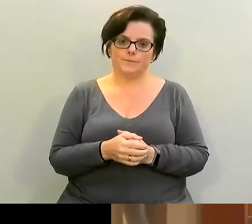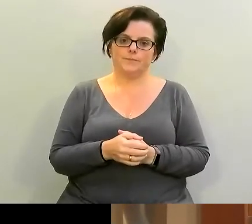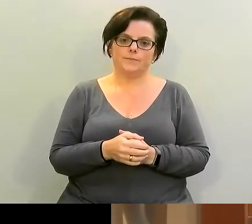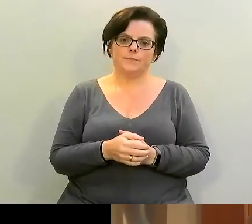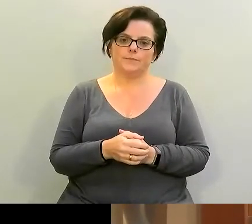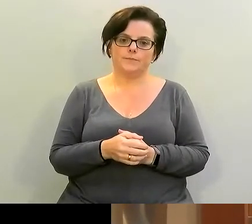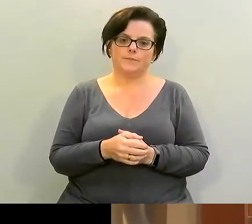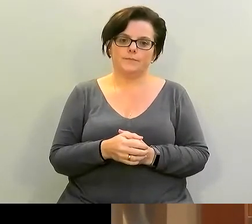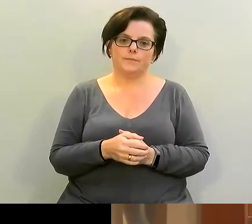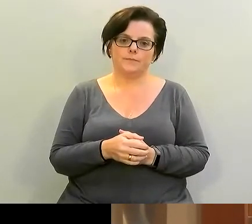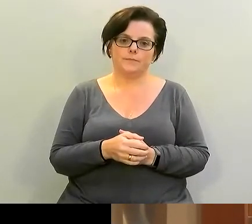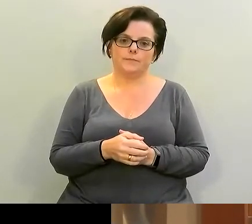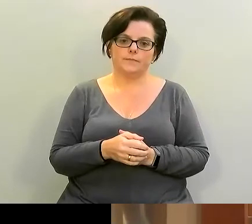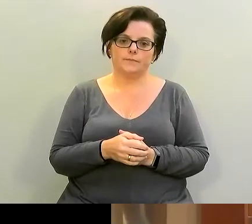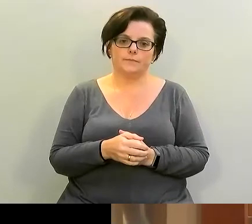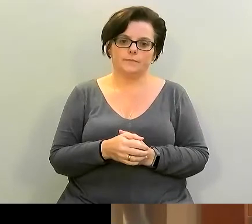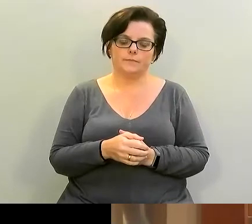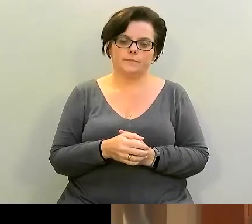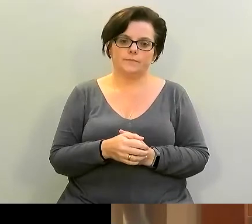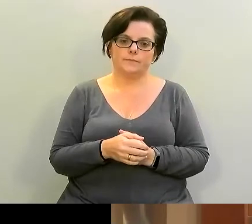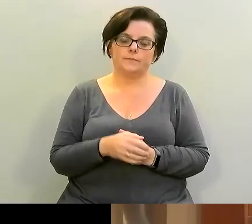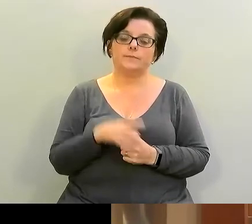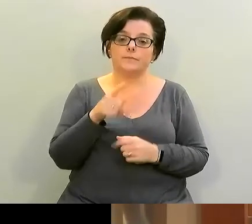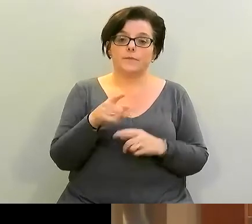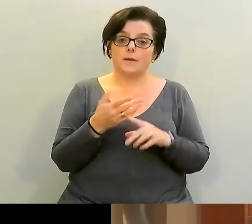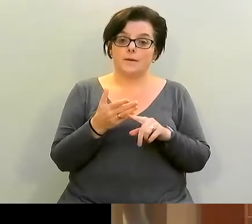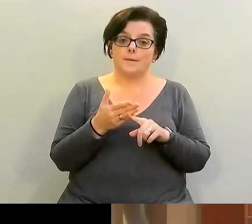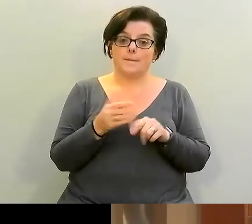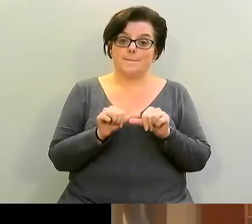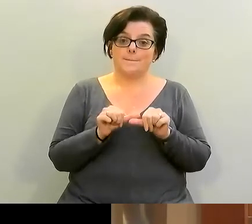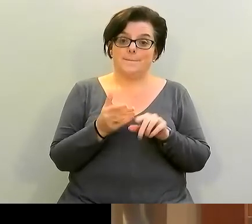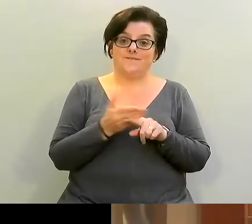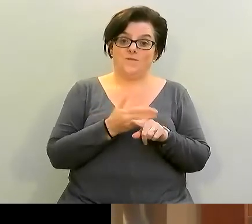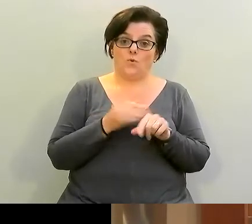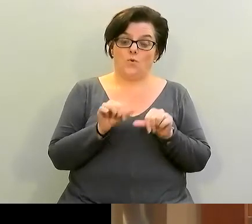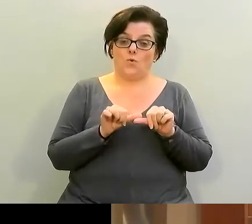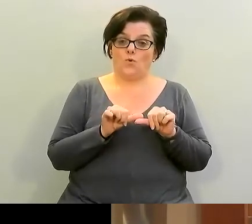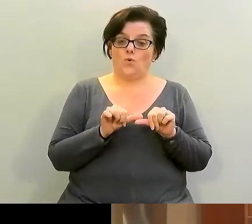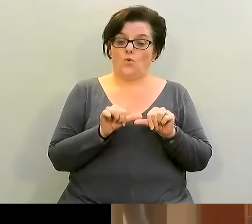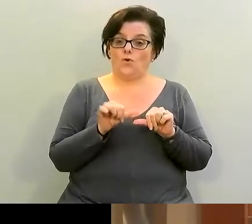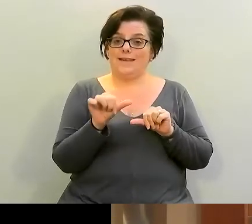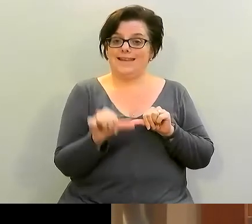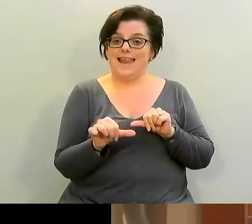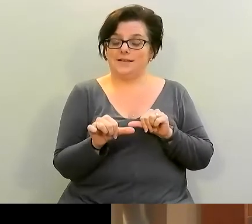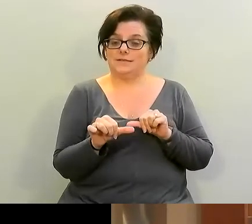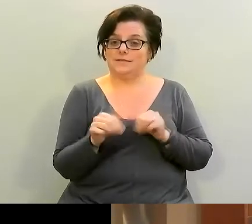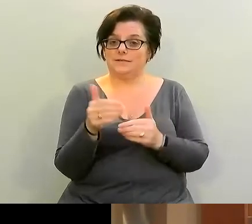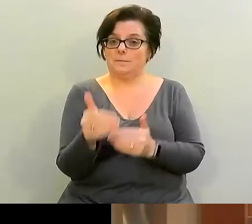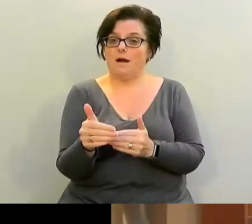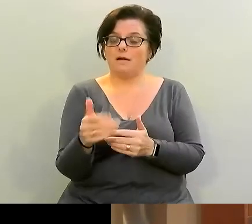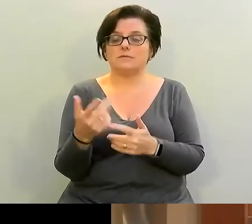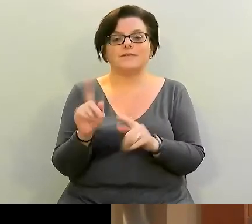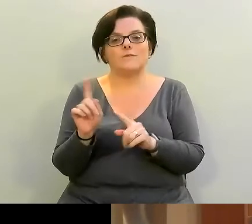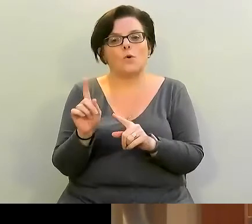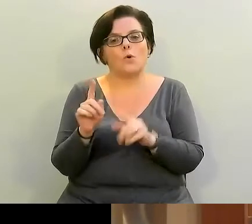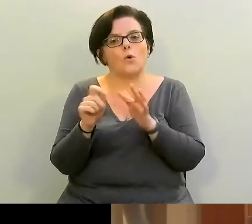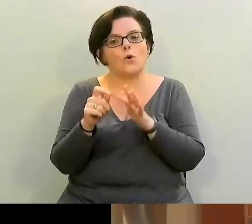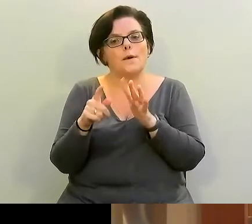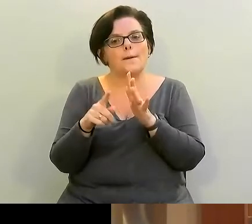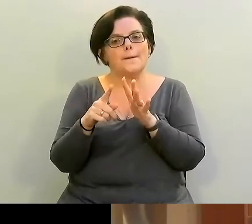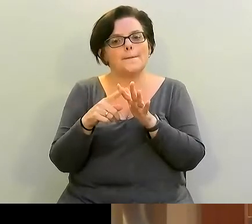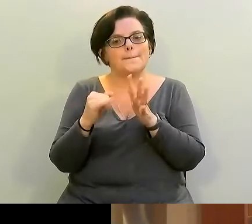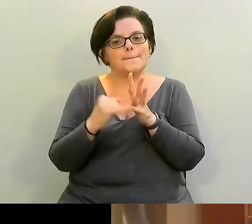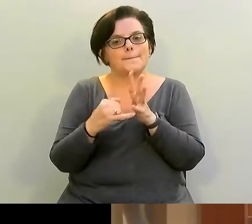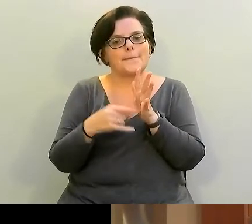ahead with um with the next uh section of creating our little pesto here what I